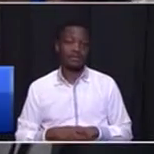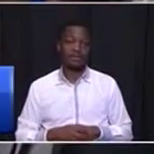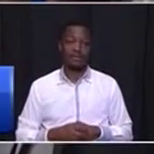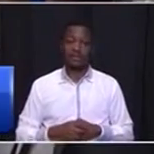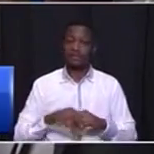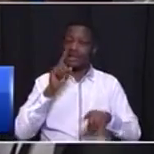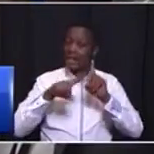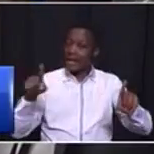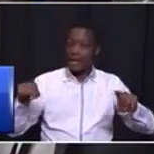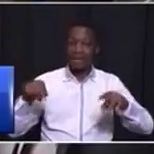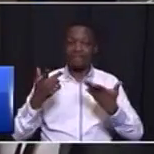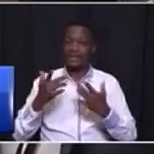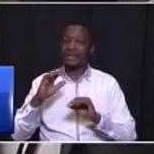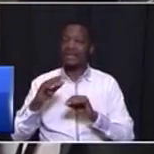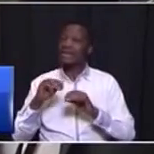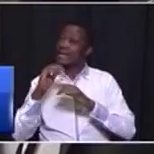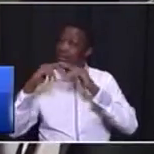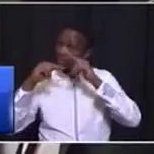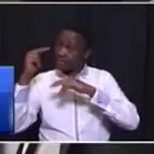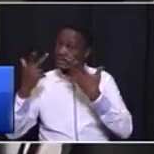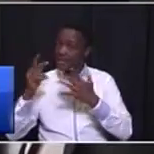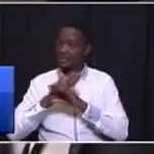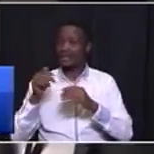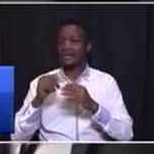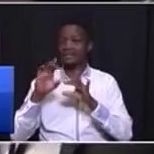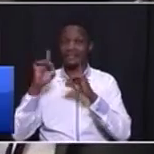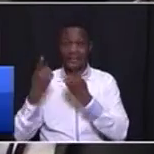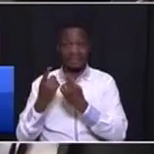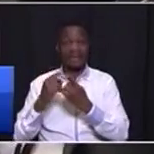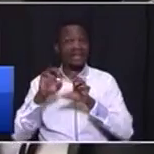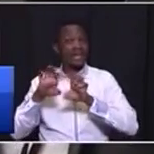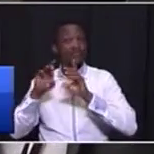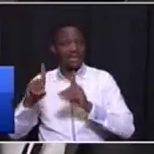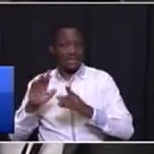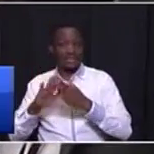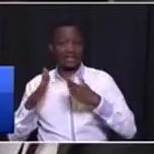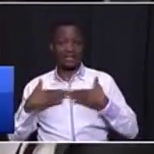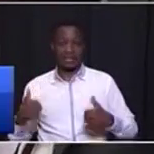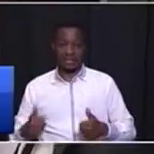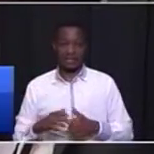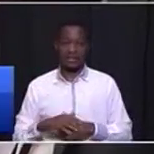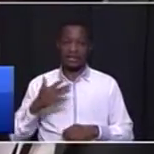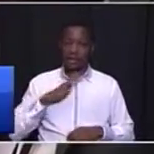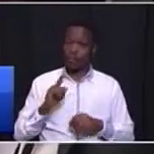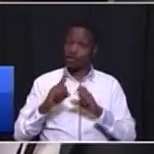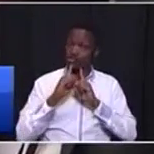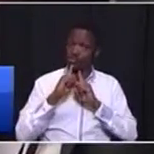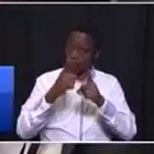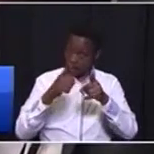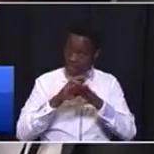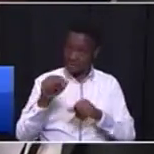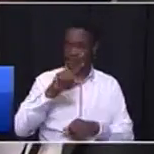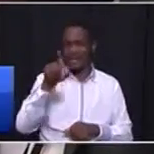infrastructure department education and health I want you to answer the question and policing